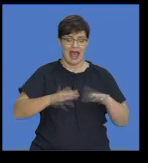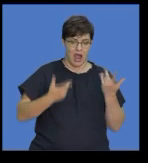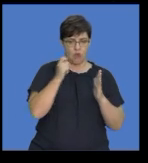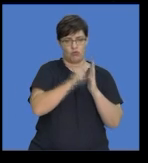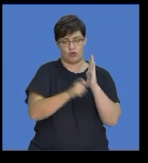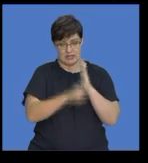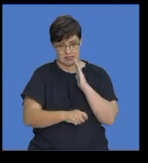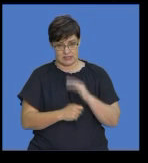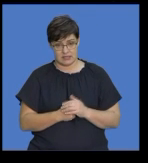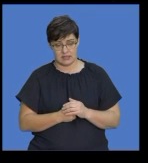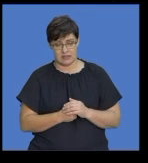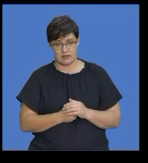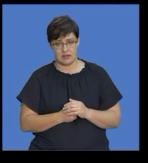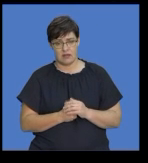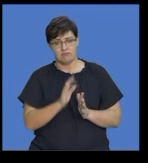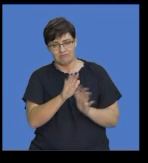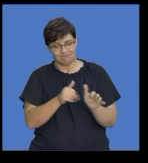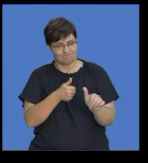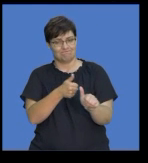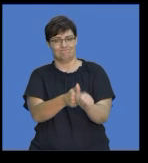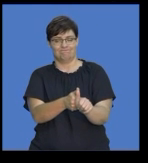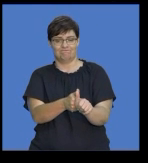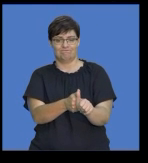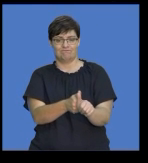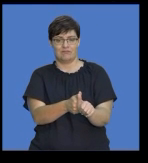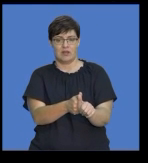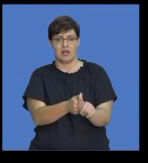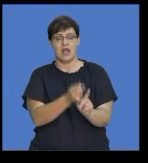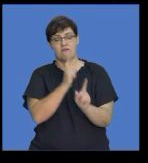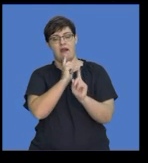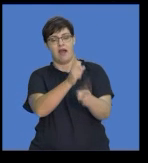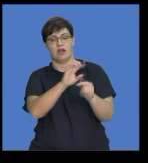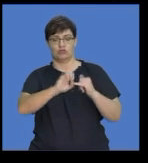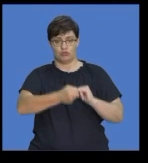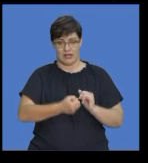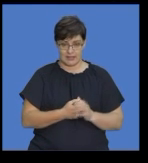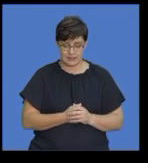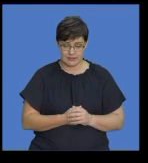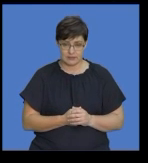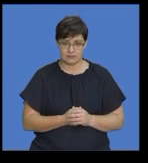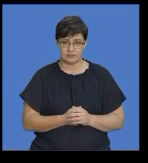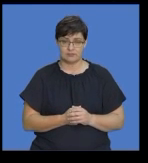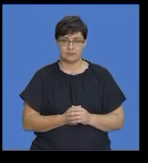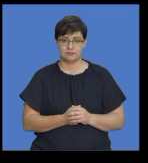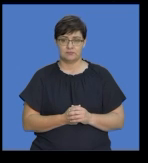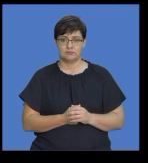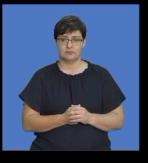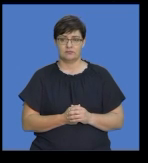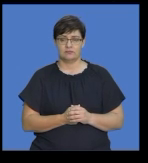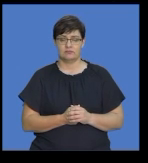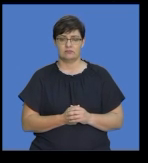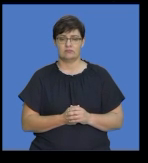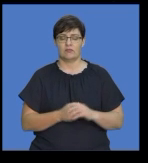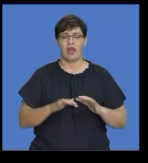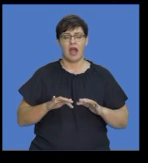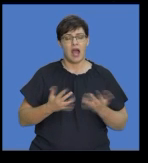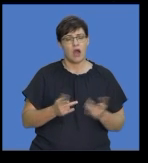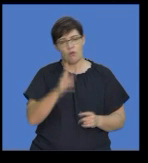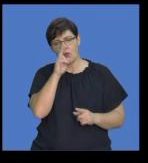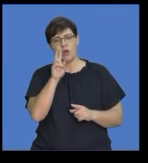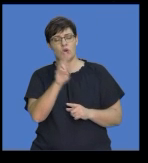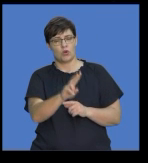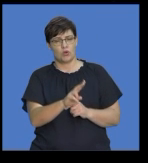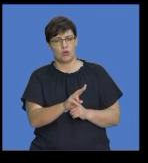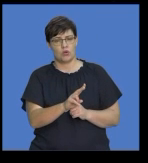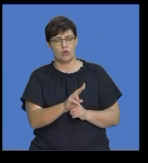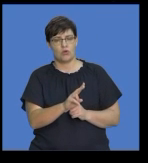and how we need to actually address it when we are attempting a question of this nature. Okay, so we're going to